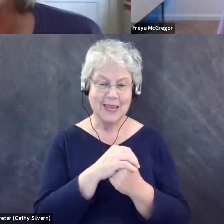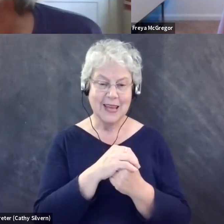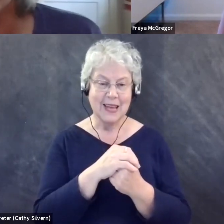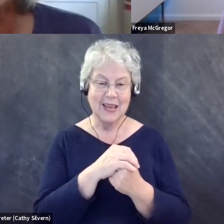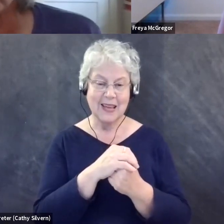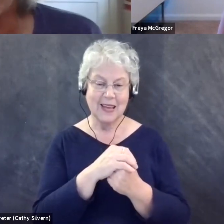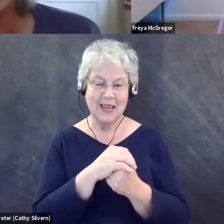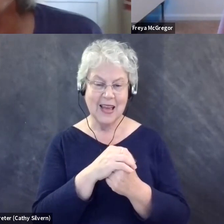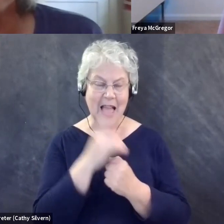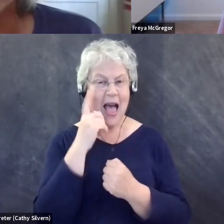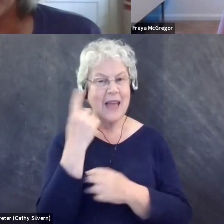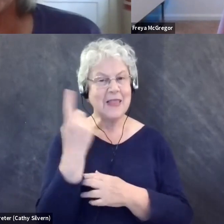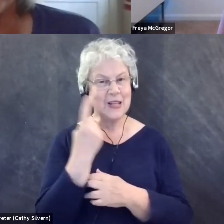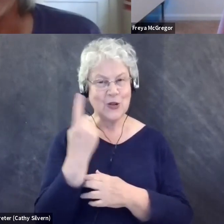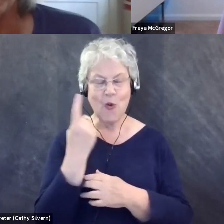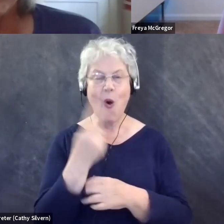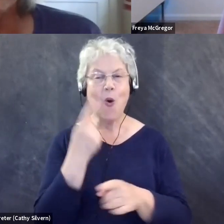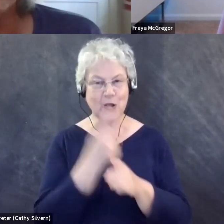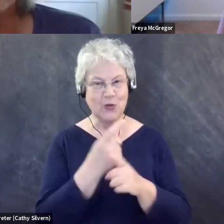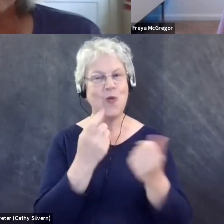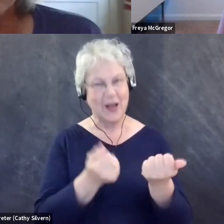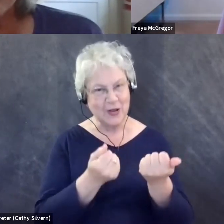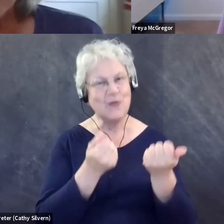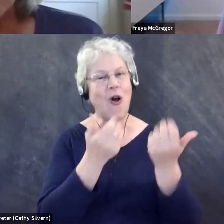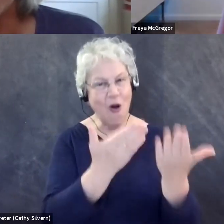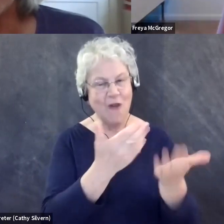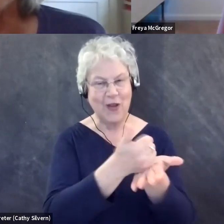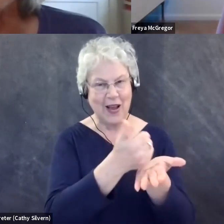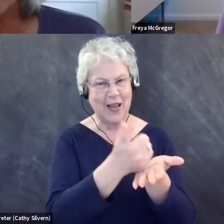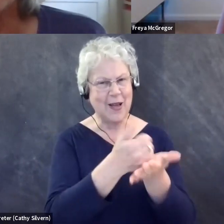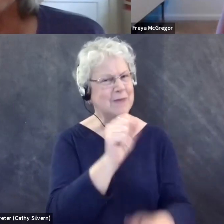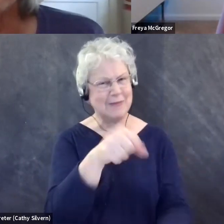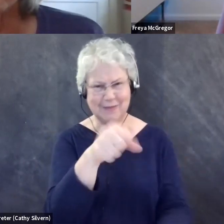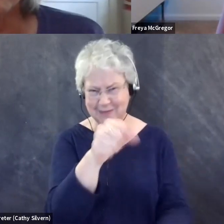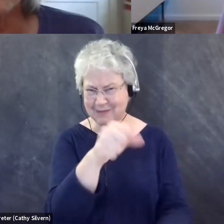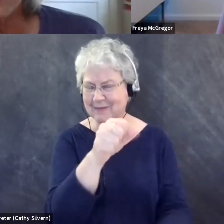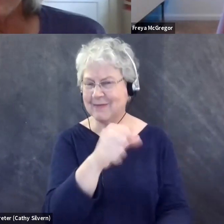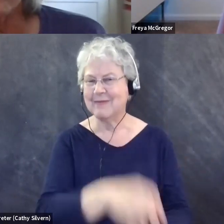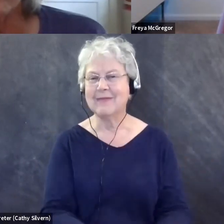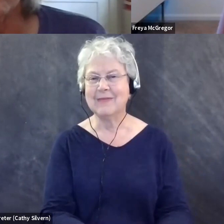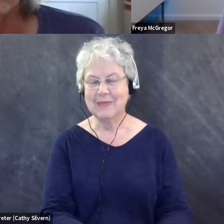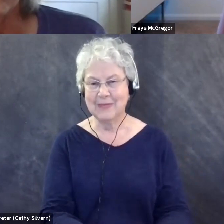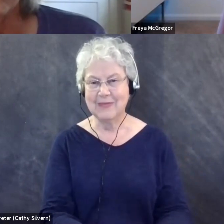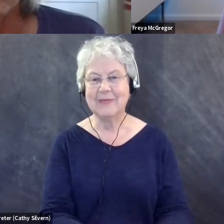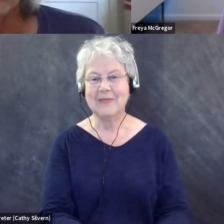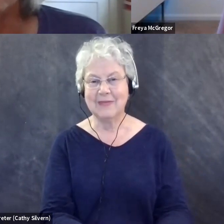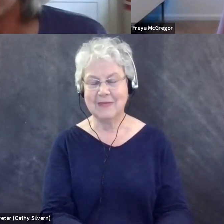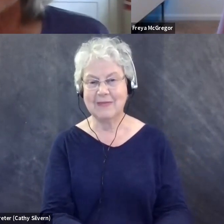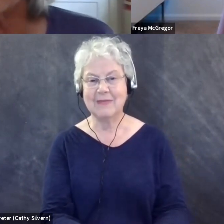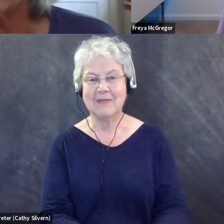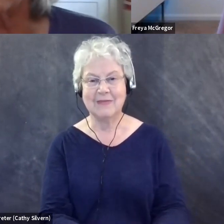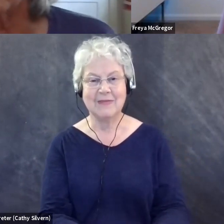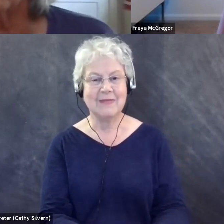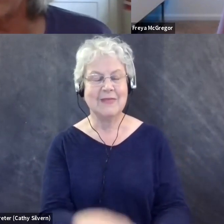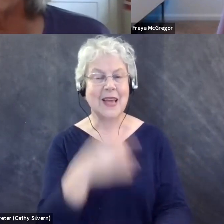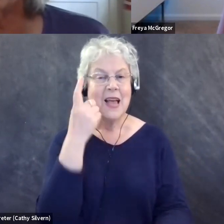I think it's always right to offer help. And I think that it's